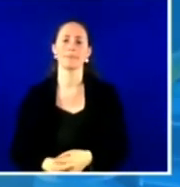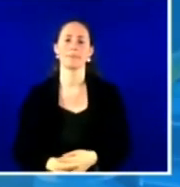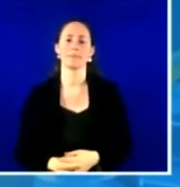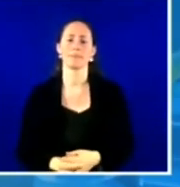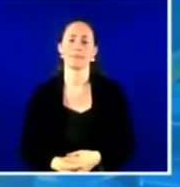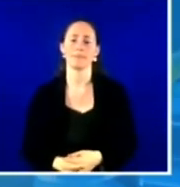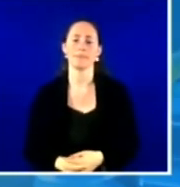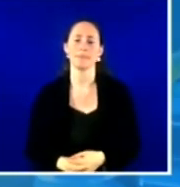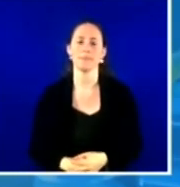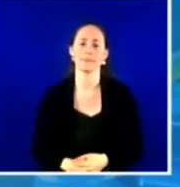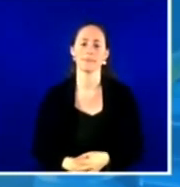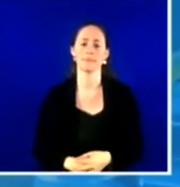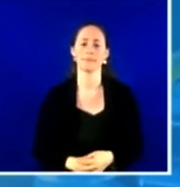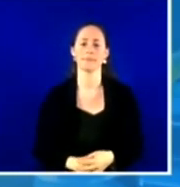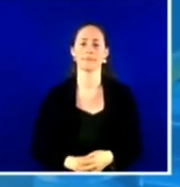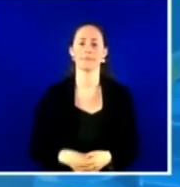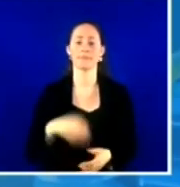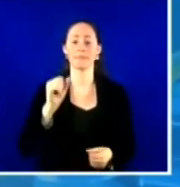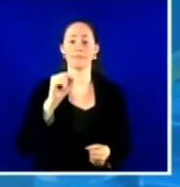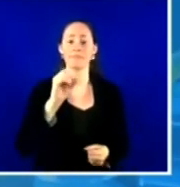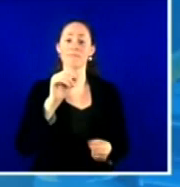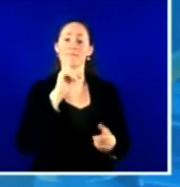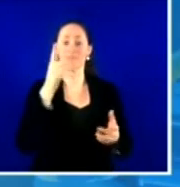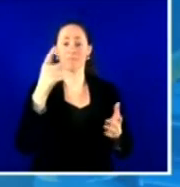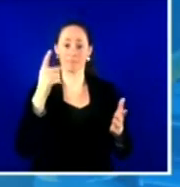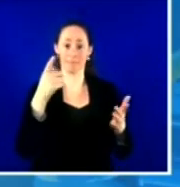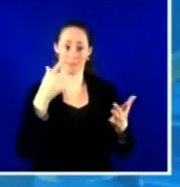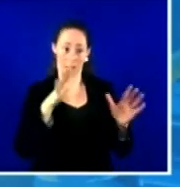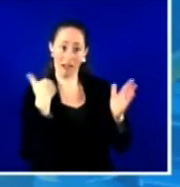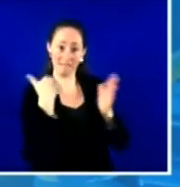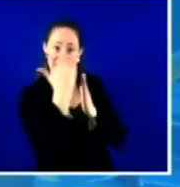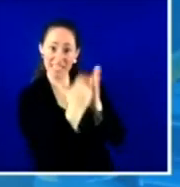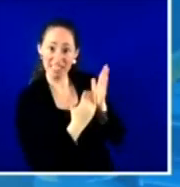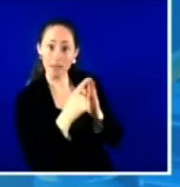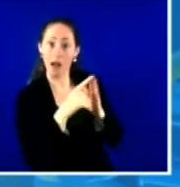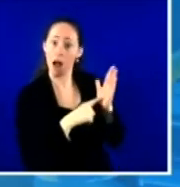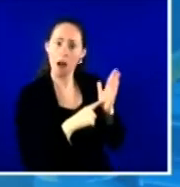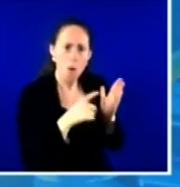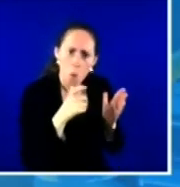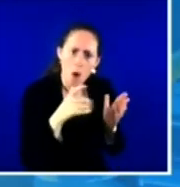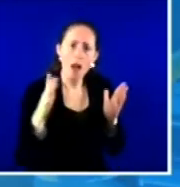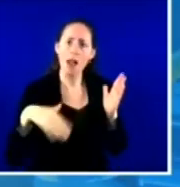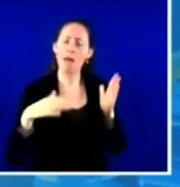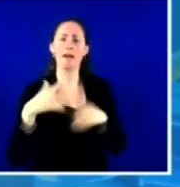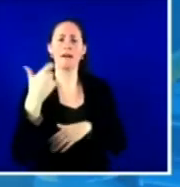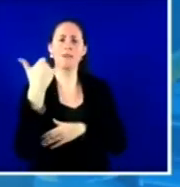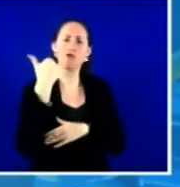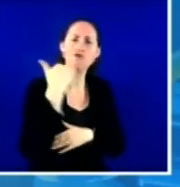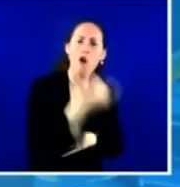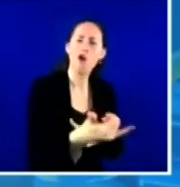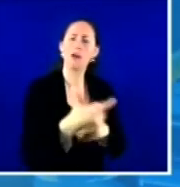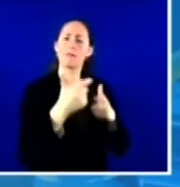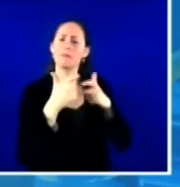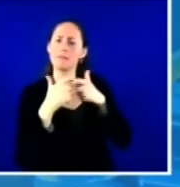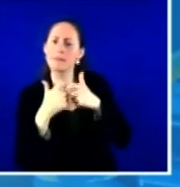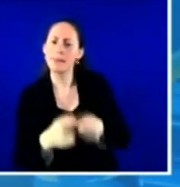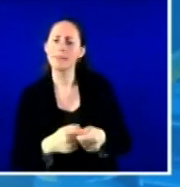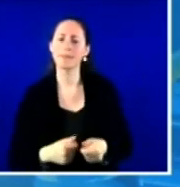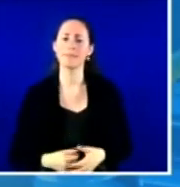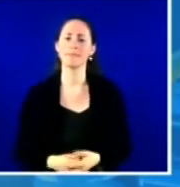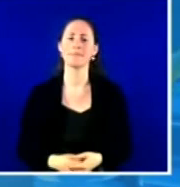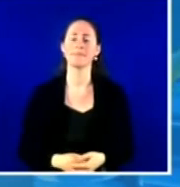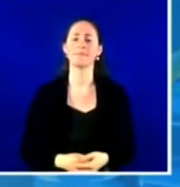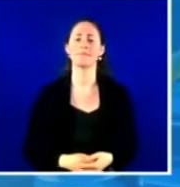or yourself pick up the phone and talk to them. Maybe in one minute, what kind of advice do you have for physicians who are on this,